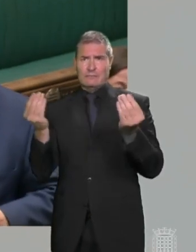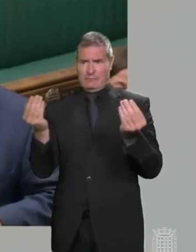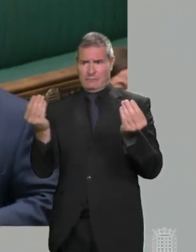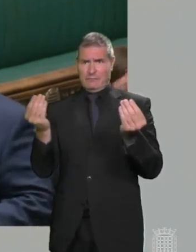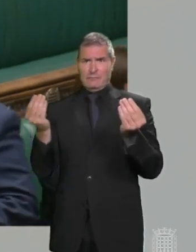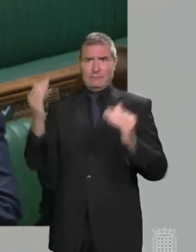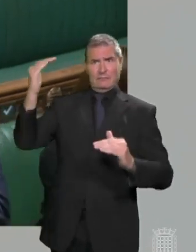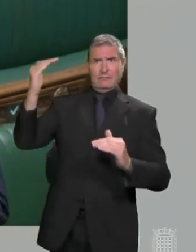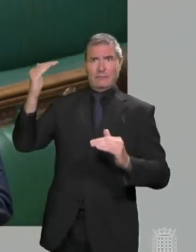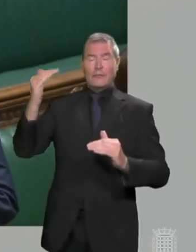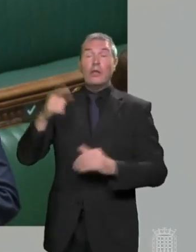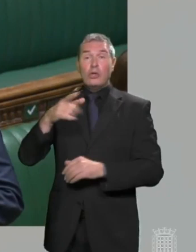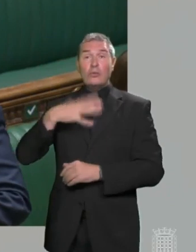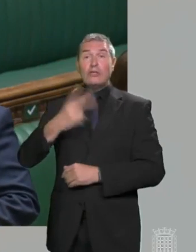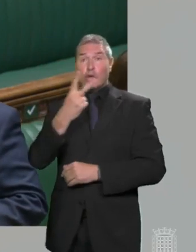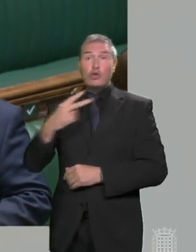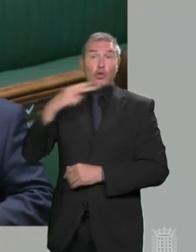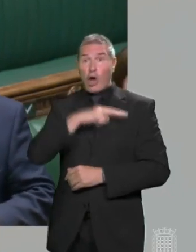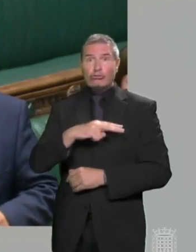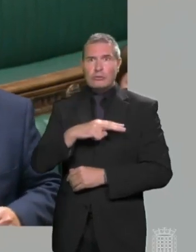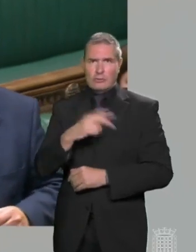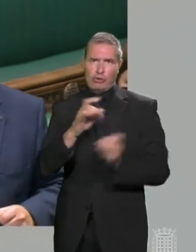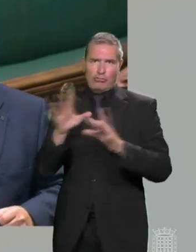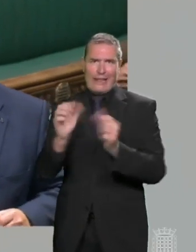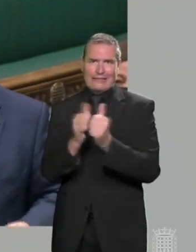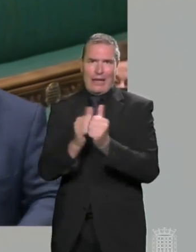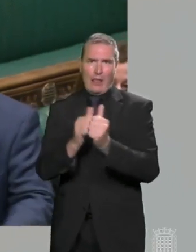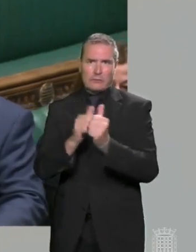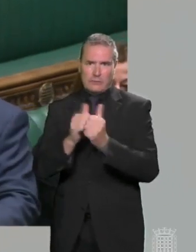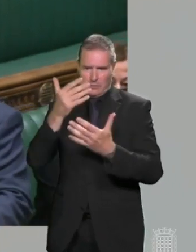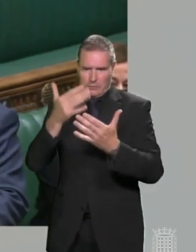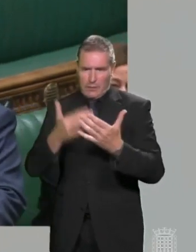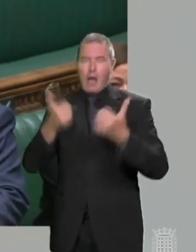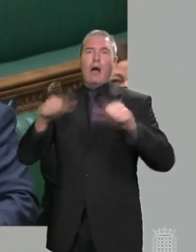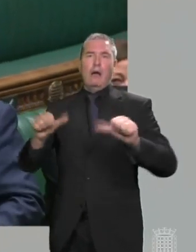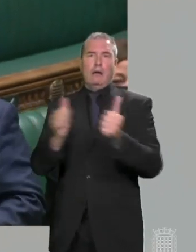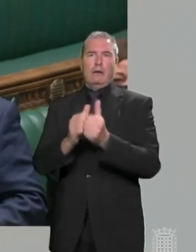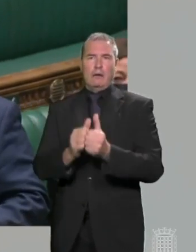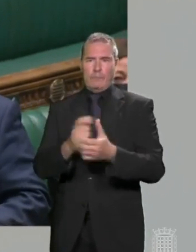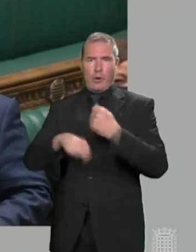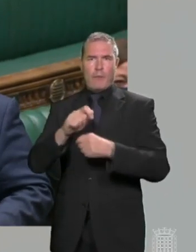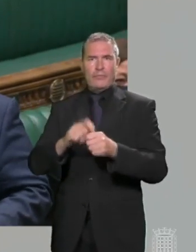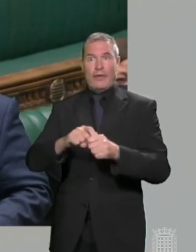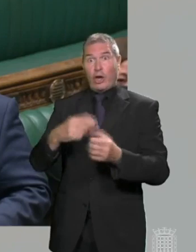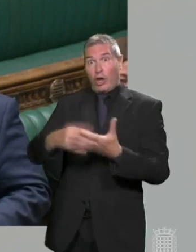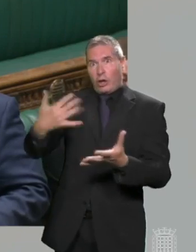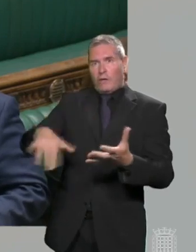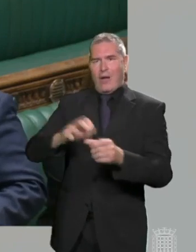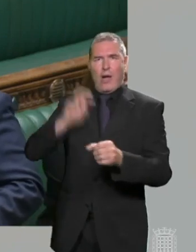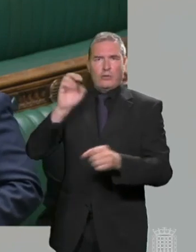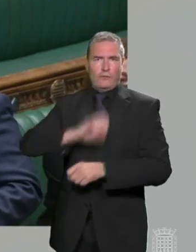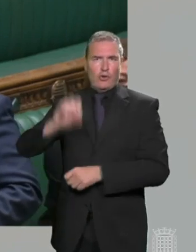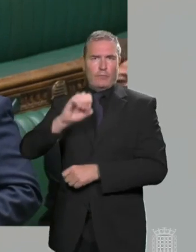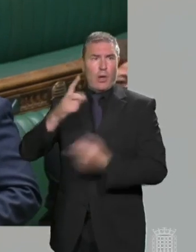you would need 200 Australian deals to come close to mitigating the cost of Brexit. We were told that